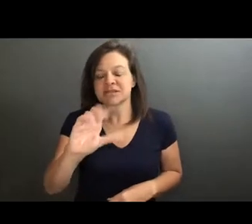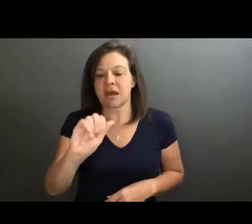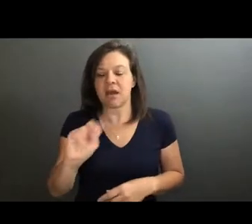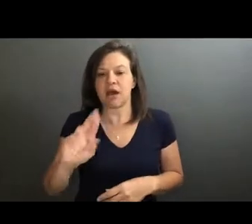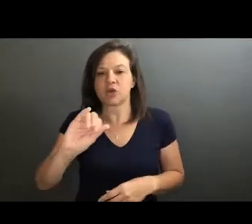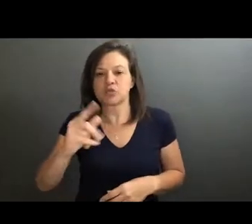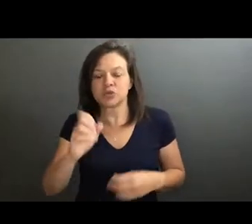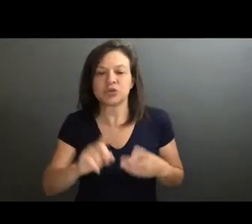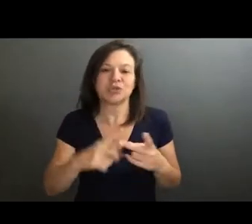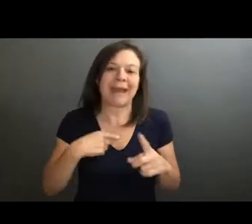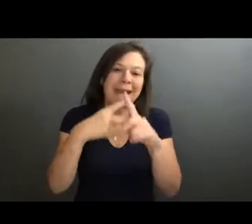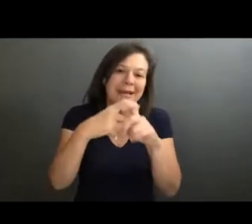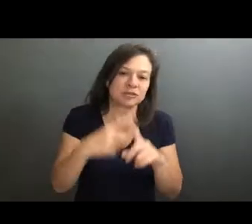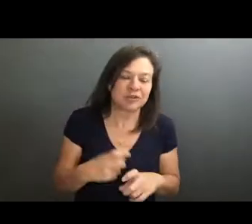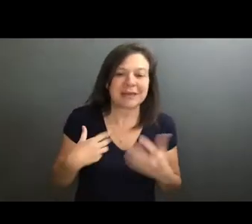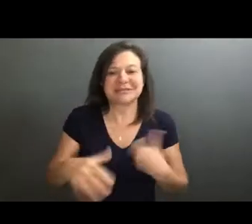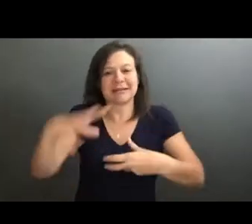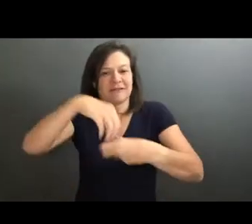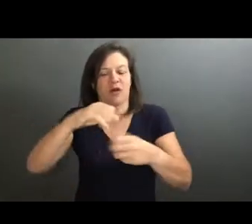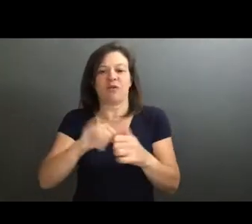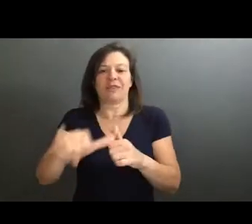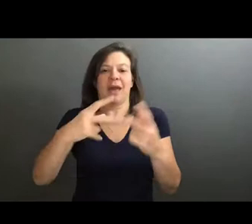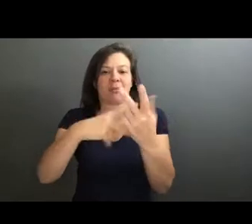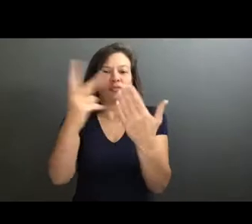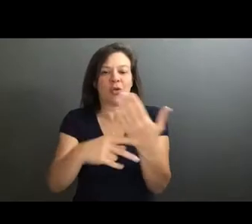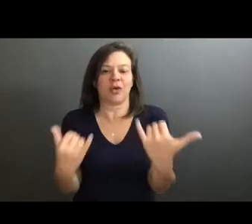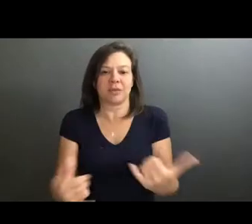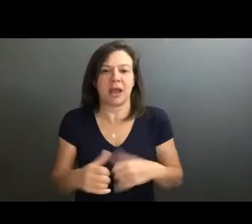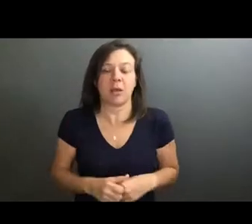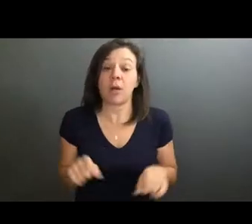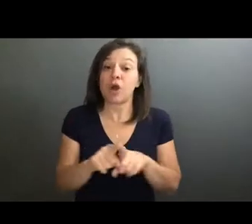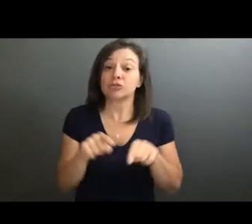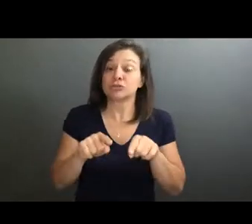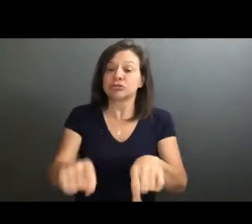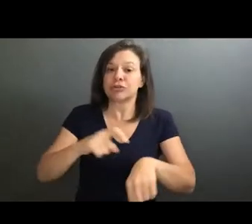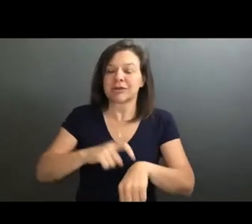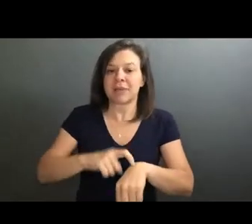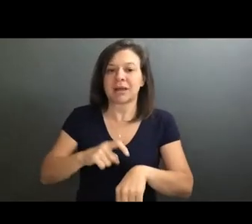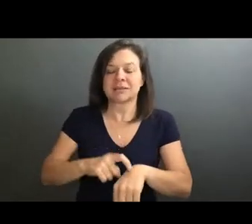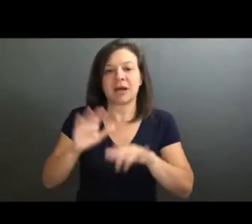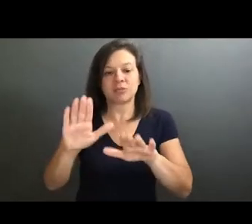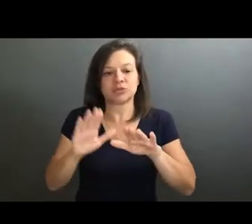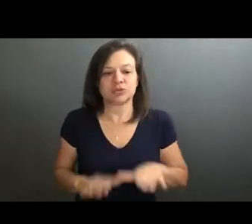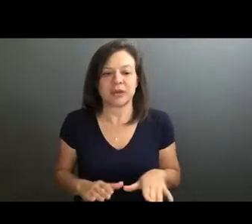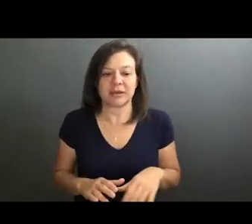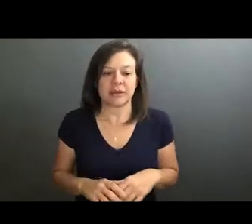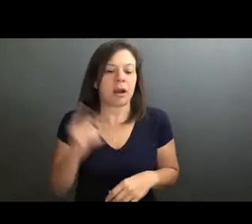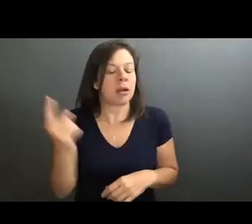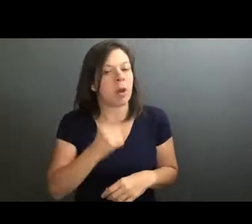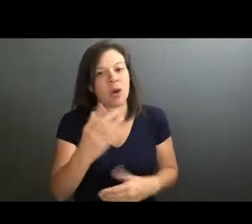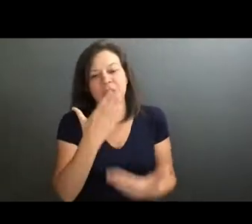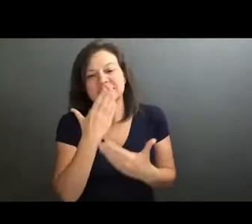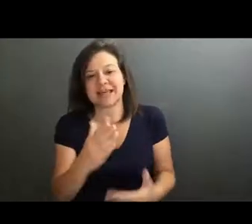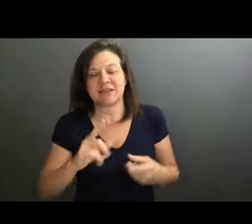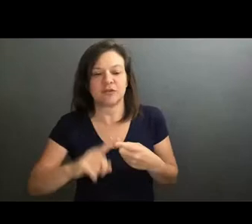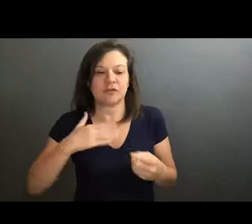Amsterdam Records, who I'm still involved with today. And also during my time there, was really grateful to, of course, I'm always grateful for their